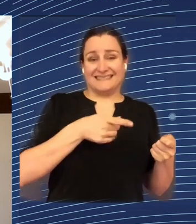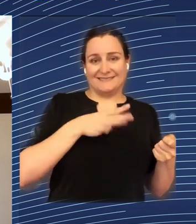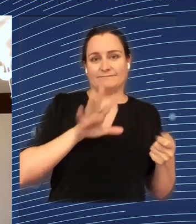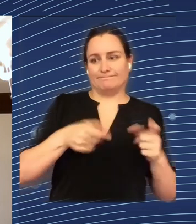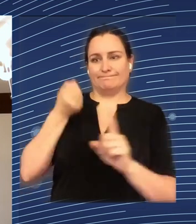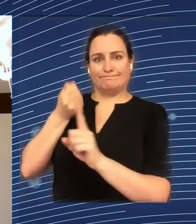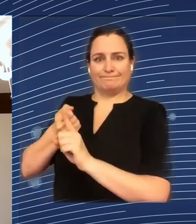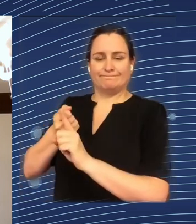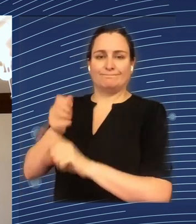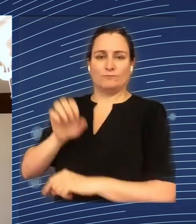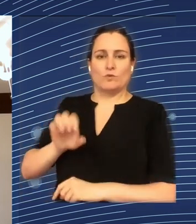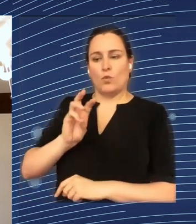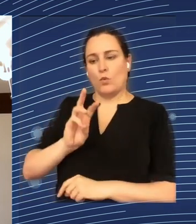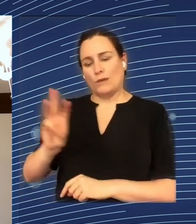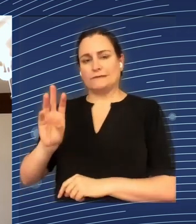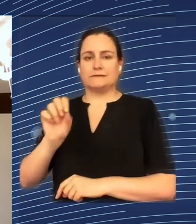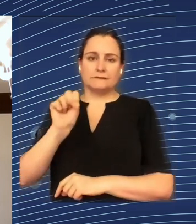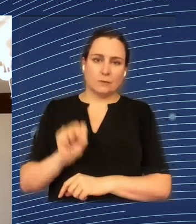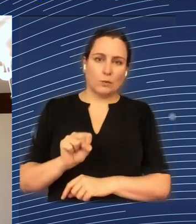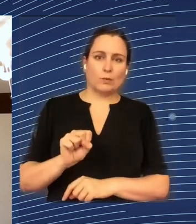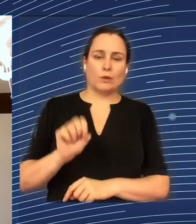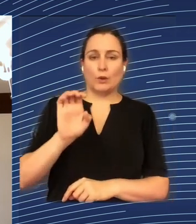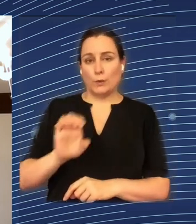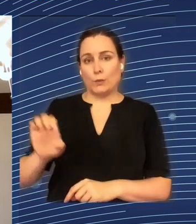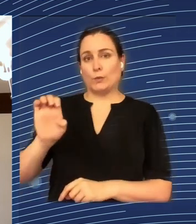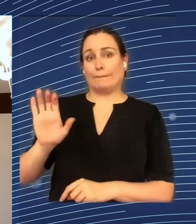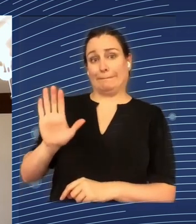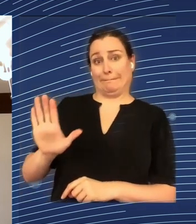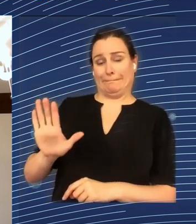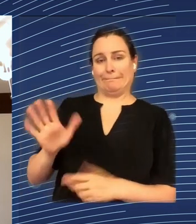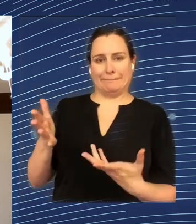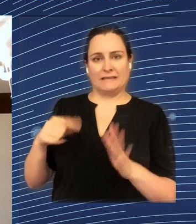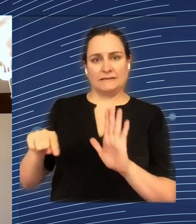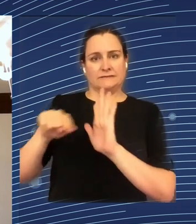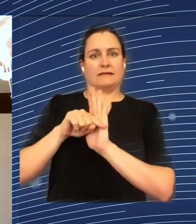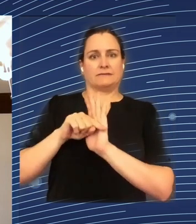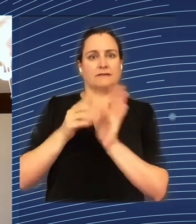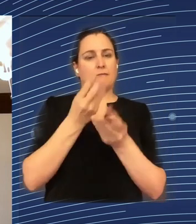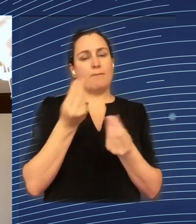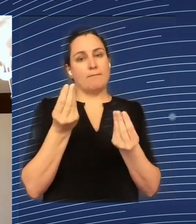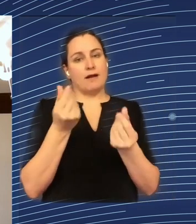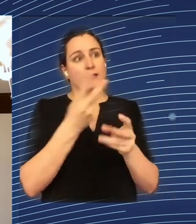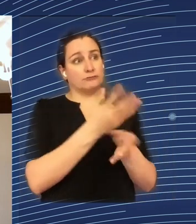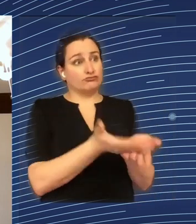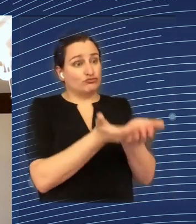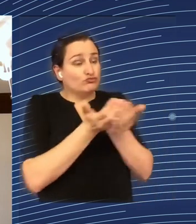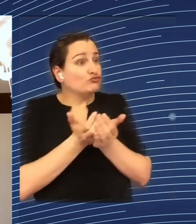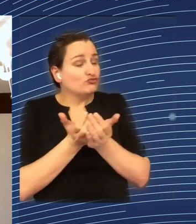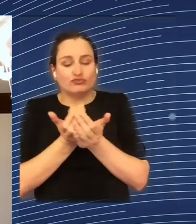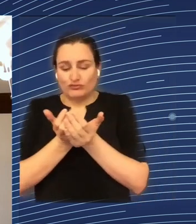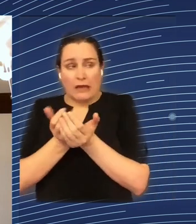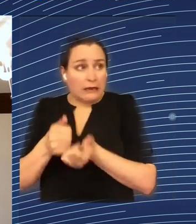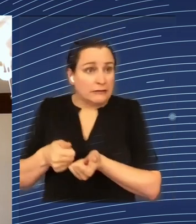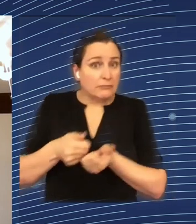Europe, if you like, Western Europe, Southern Europe. So the map you saw that under itself kind of shows the combination of this convergence working, but being